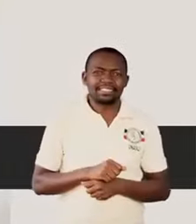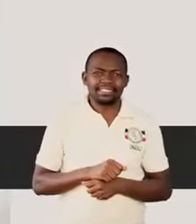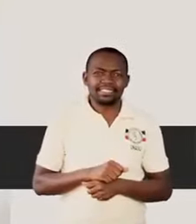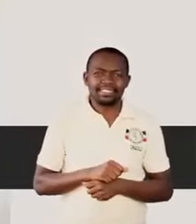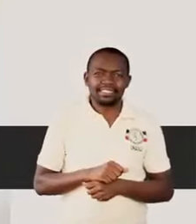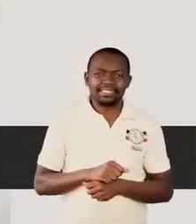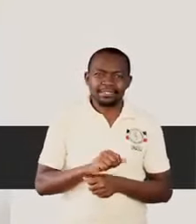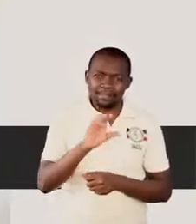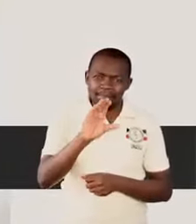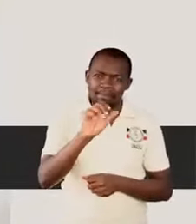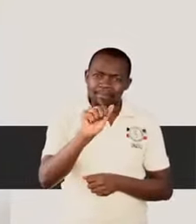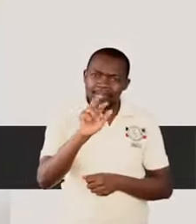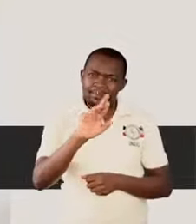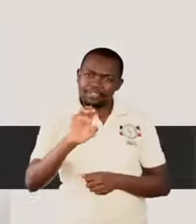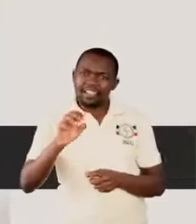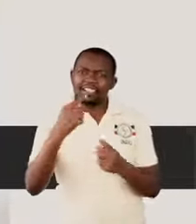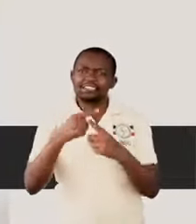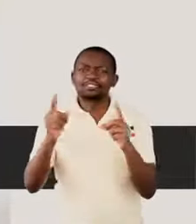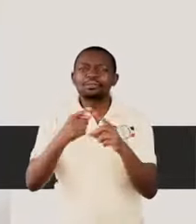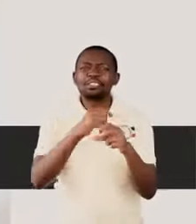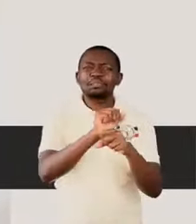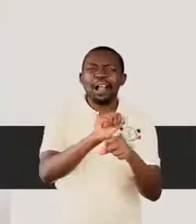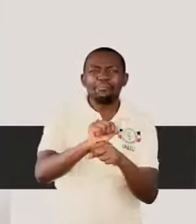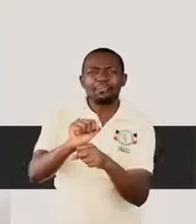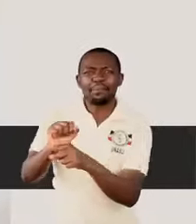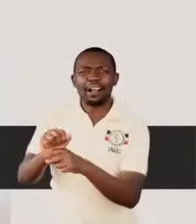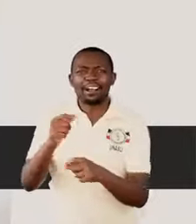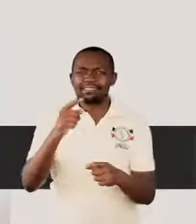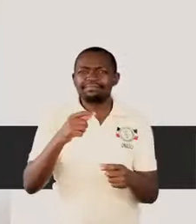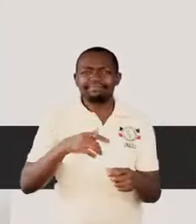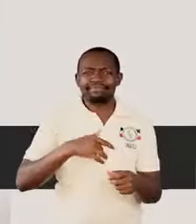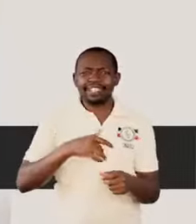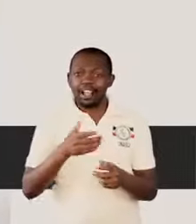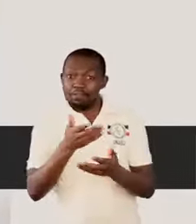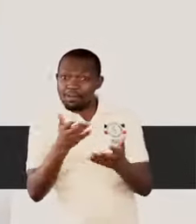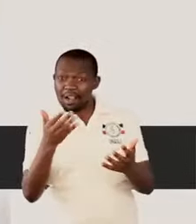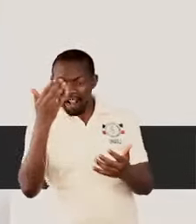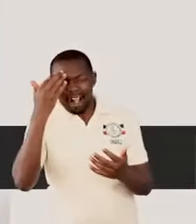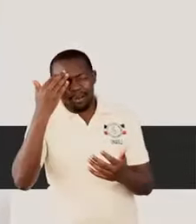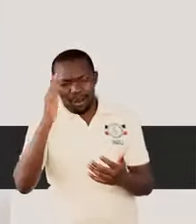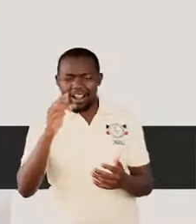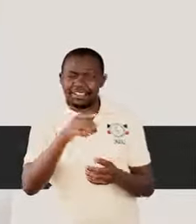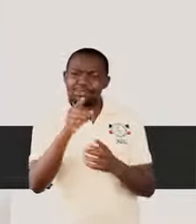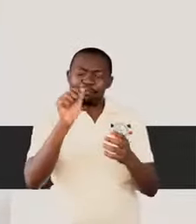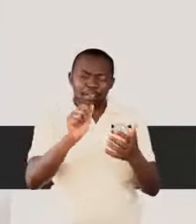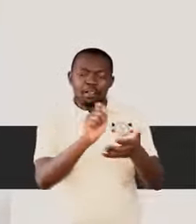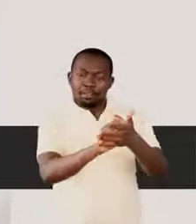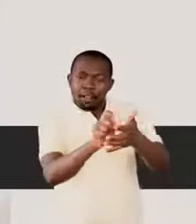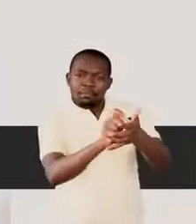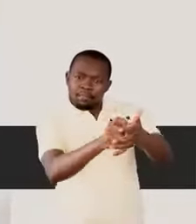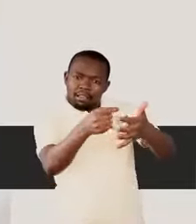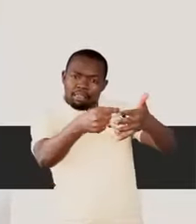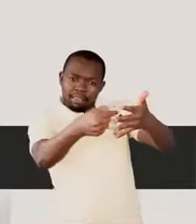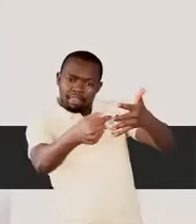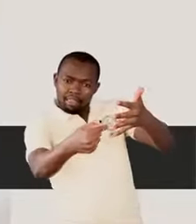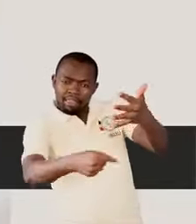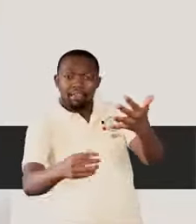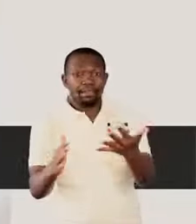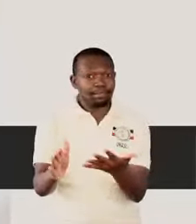Professionals, believe you can fill up the whole page with careers.